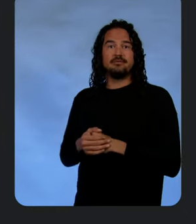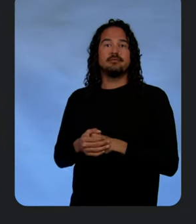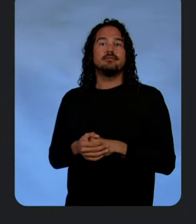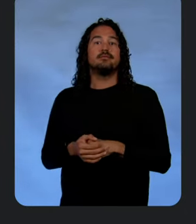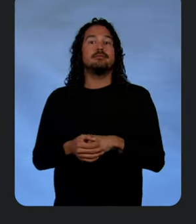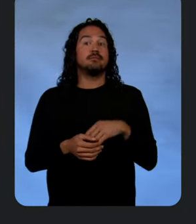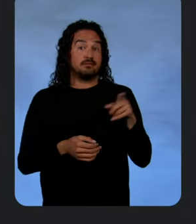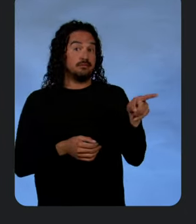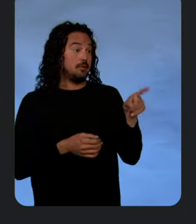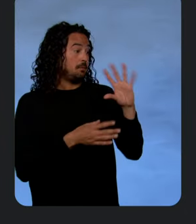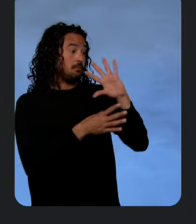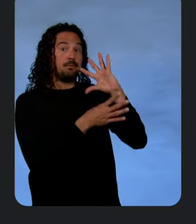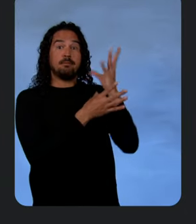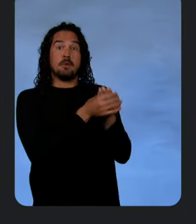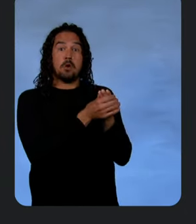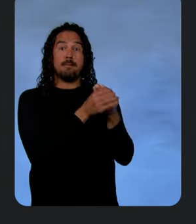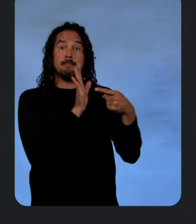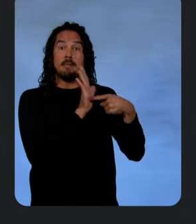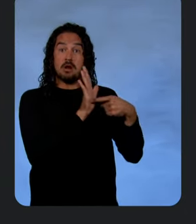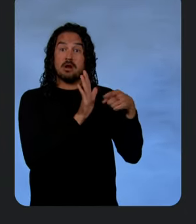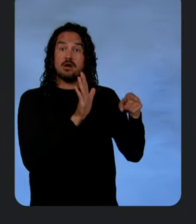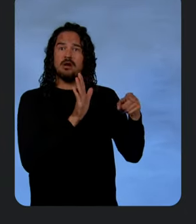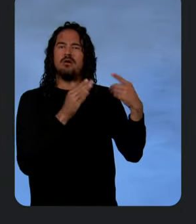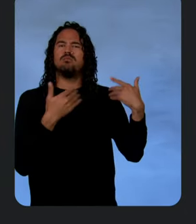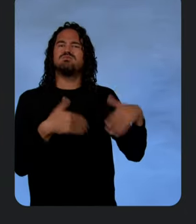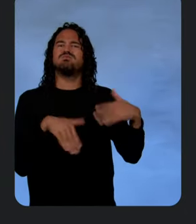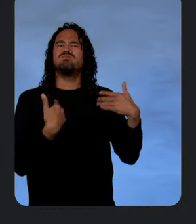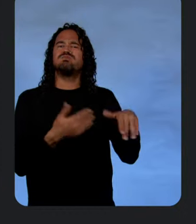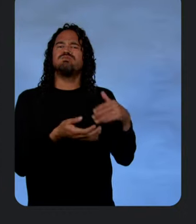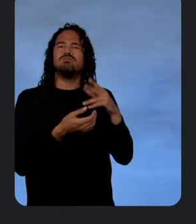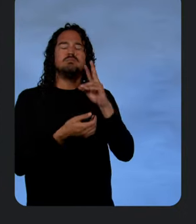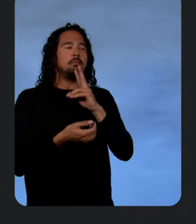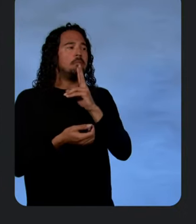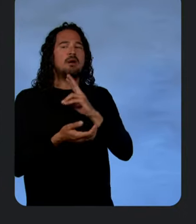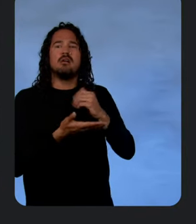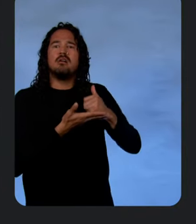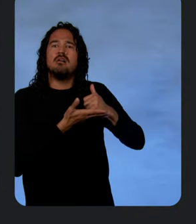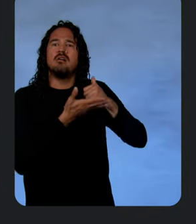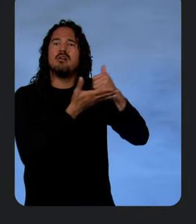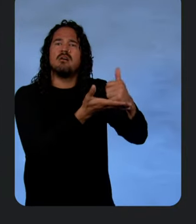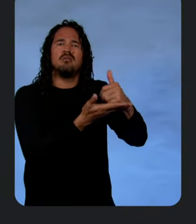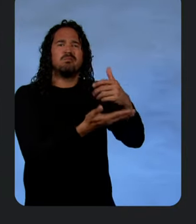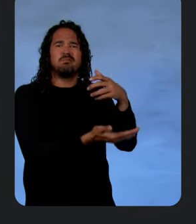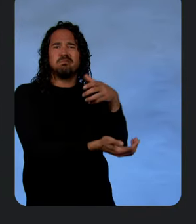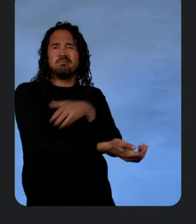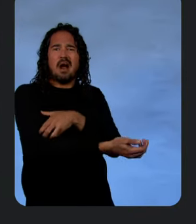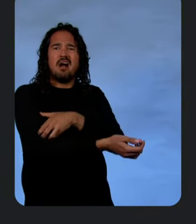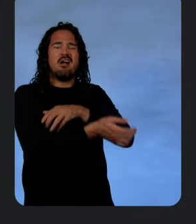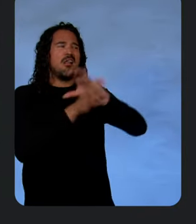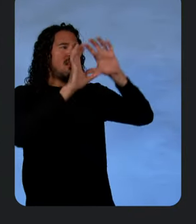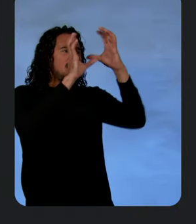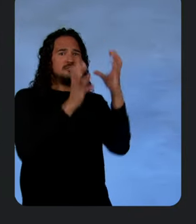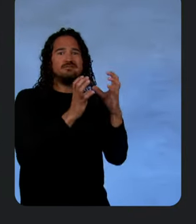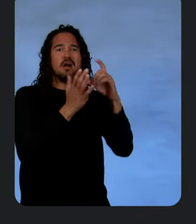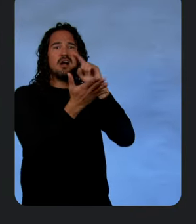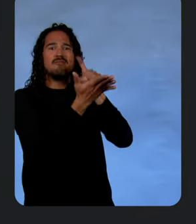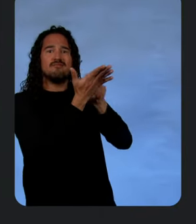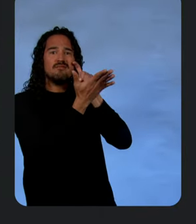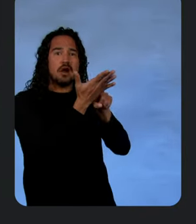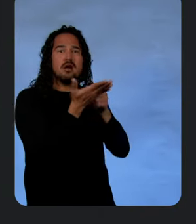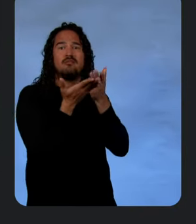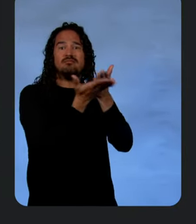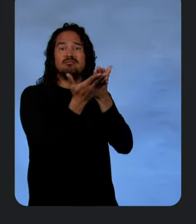A multimodal model like Gemini offers so much power to classification and recommendation